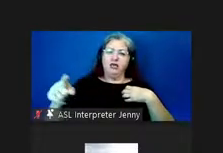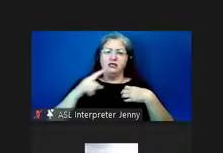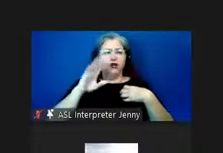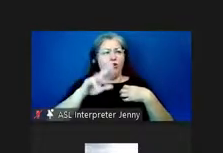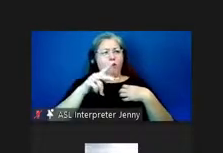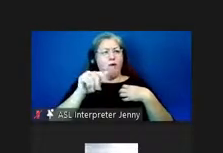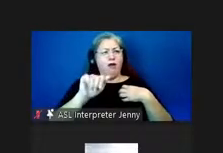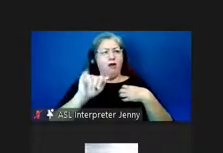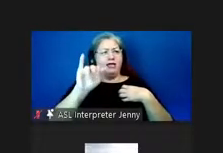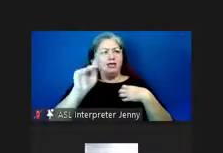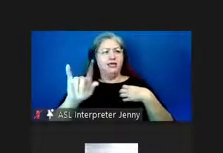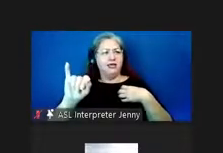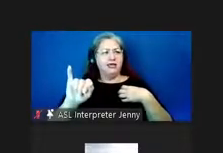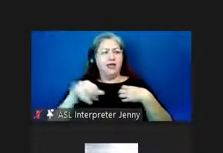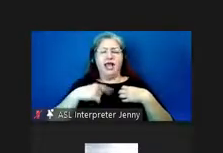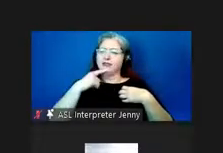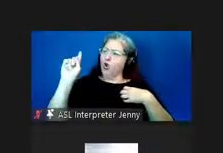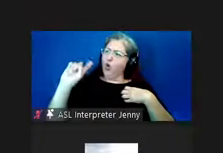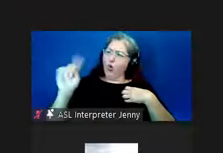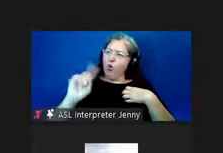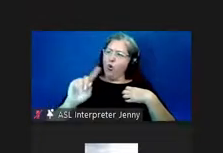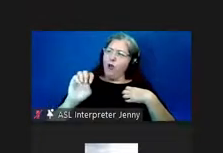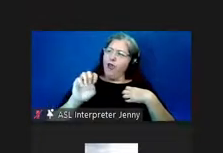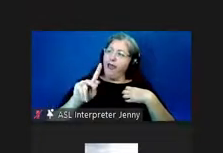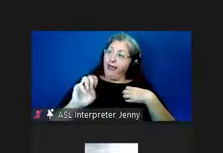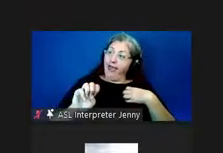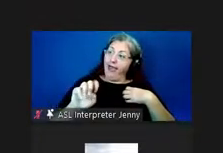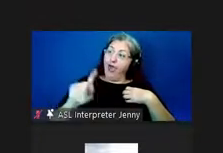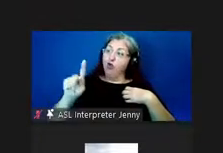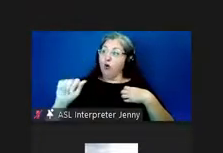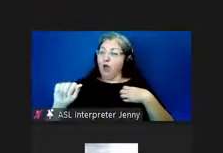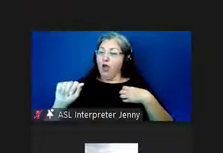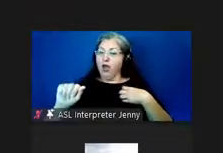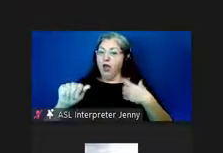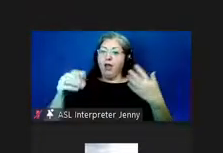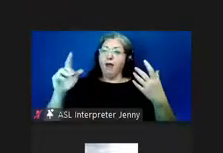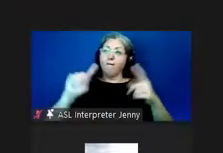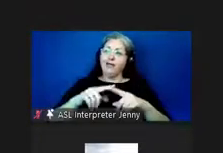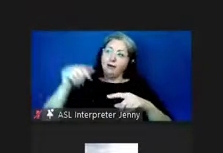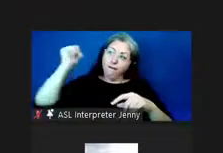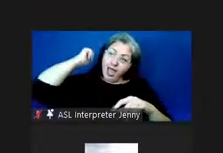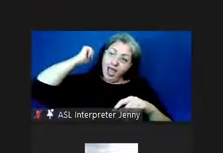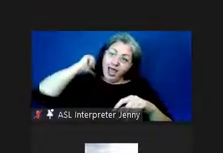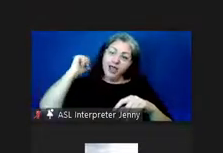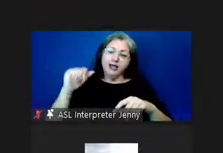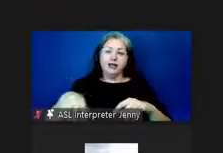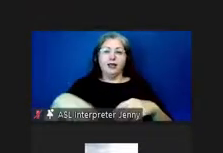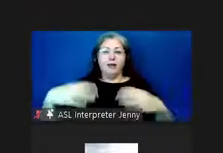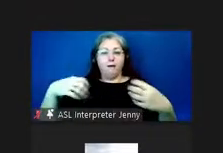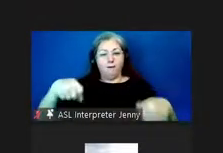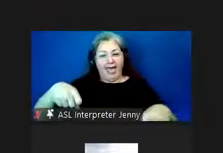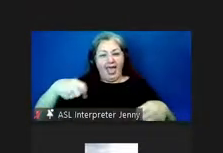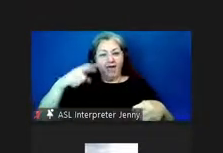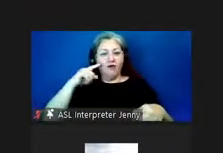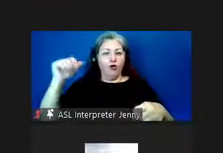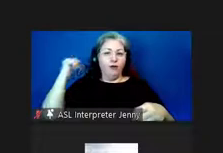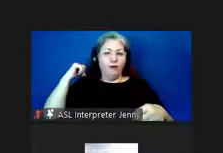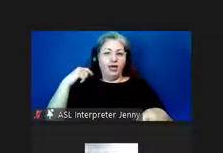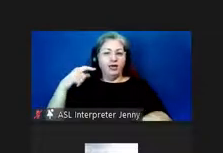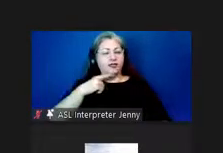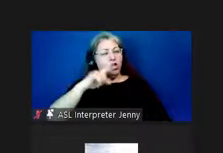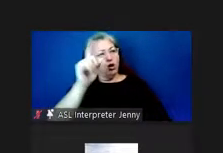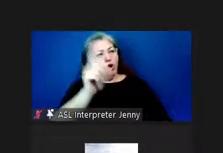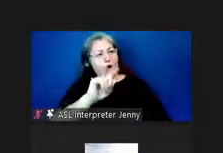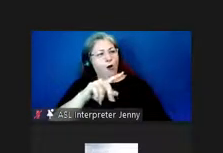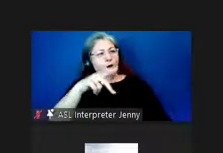pikey and i said no eke kua for your back bag for your back and he said